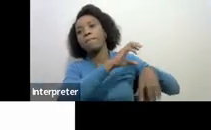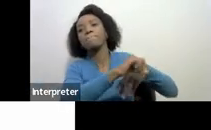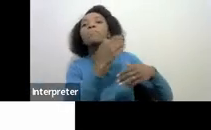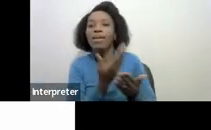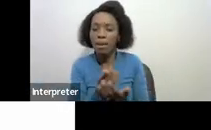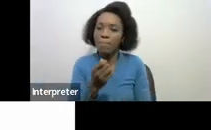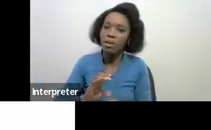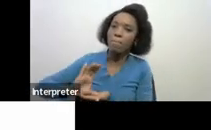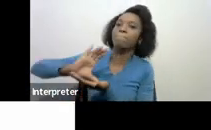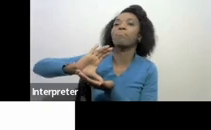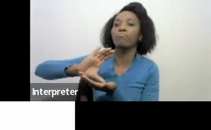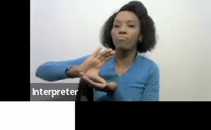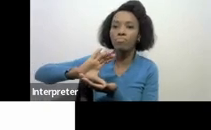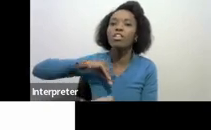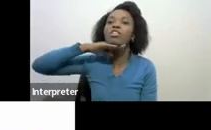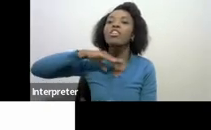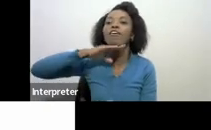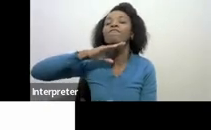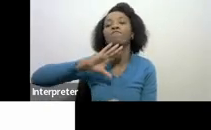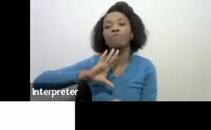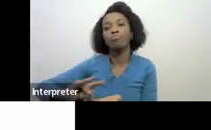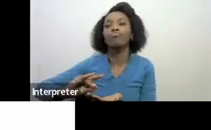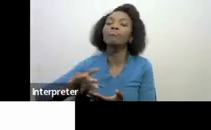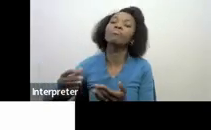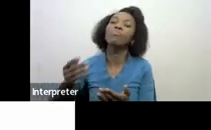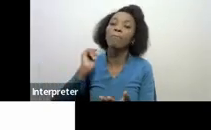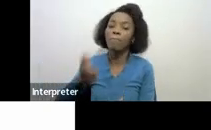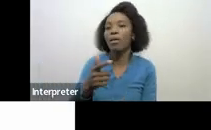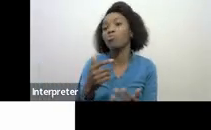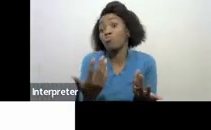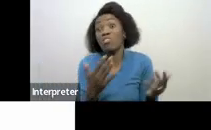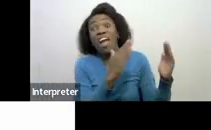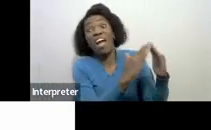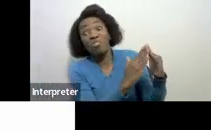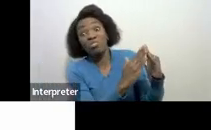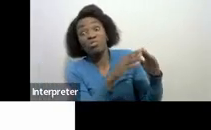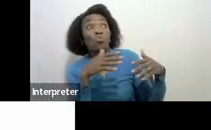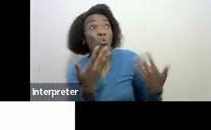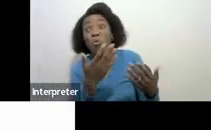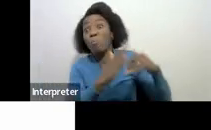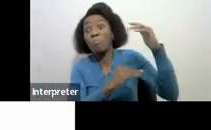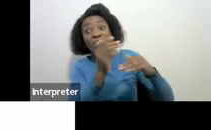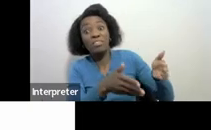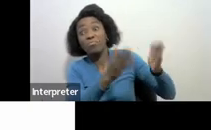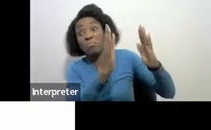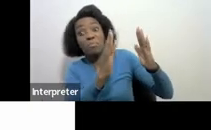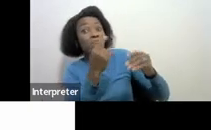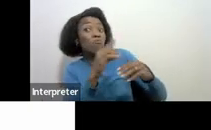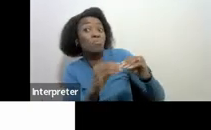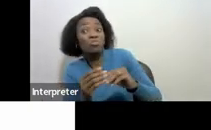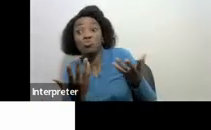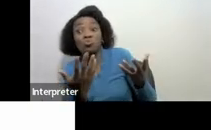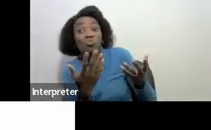a house or a building that you use forever that would also